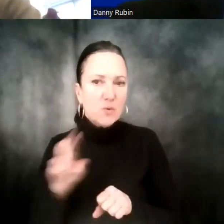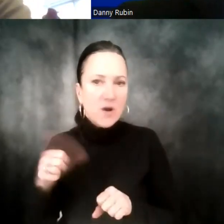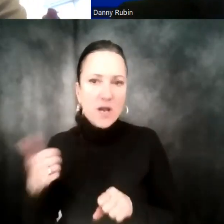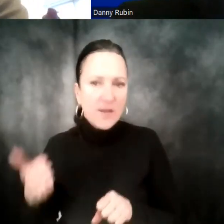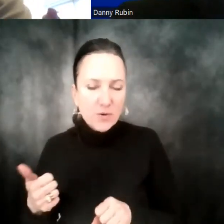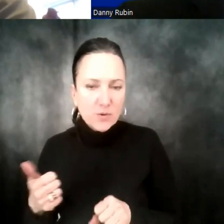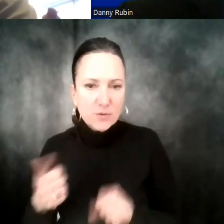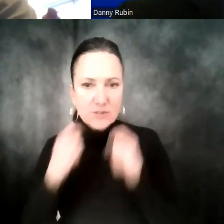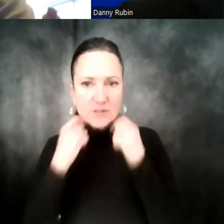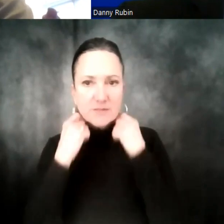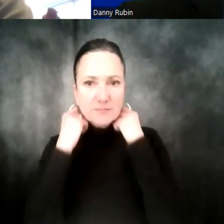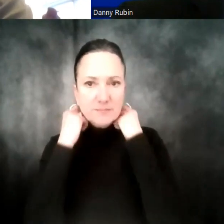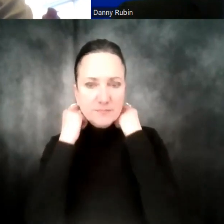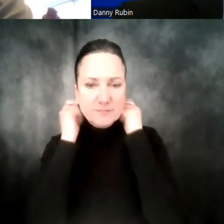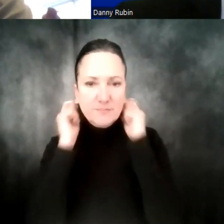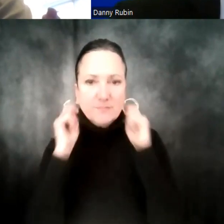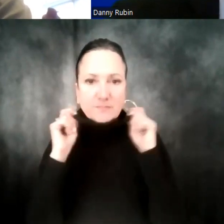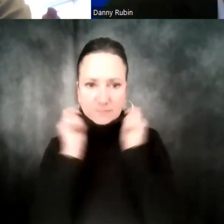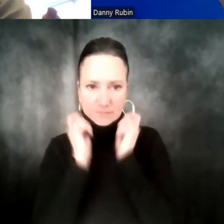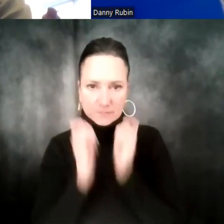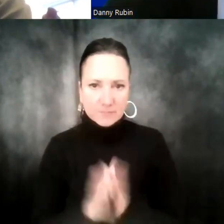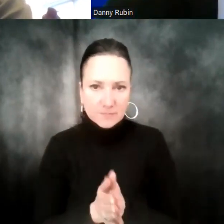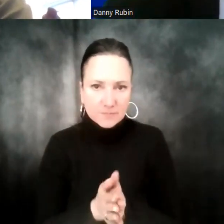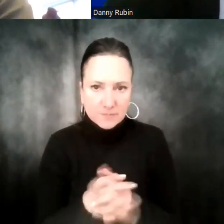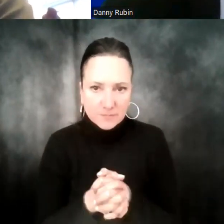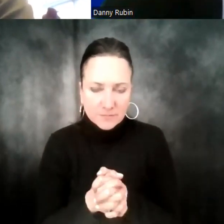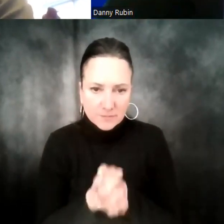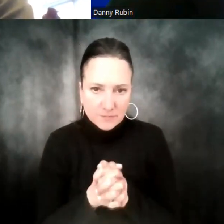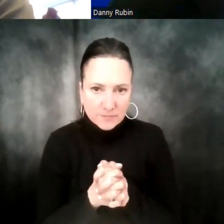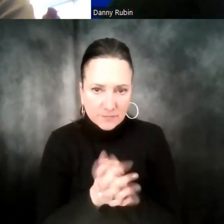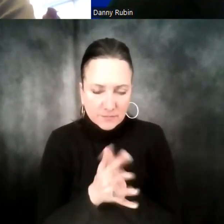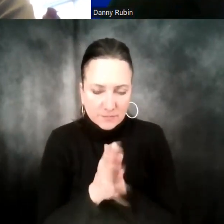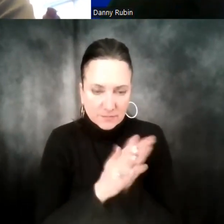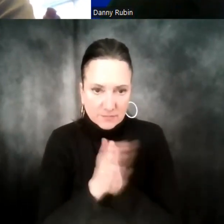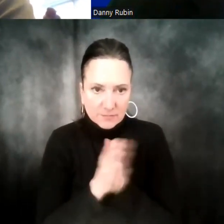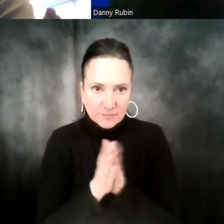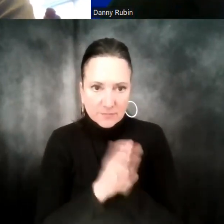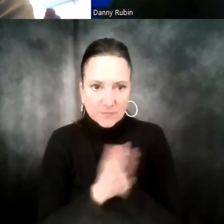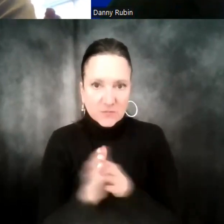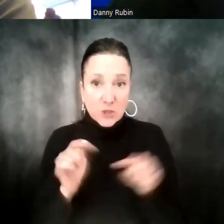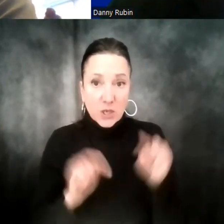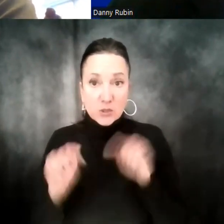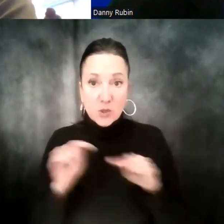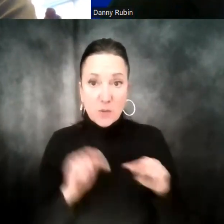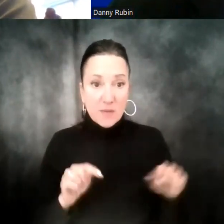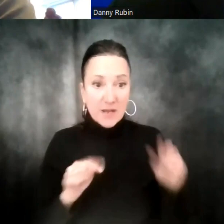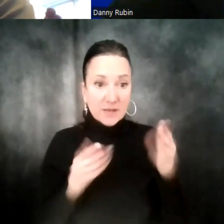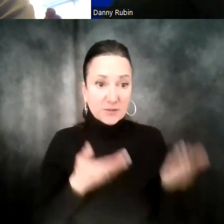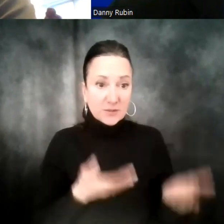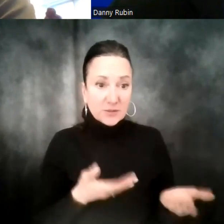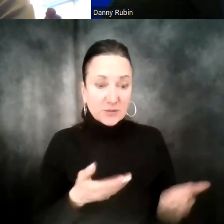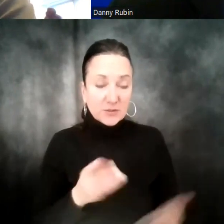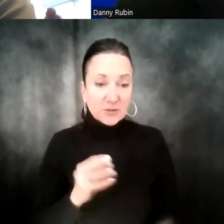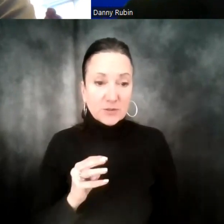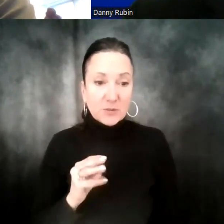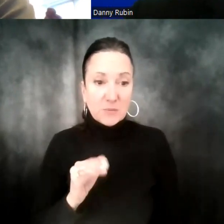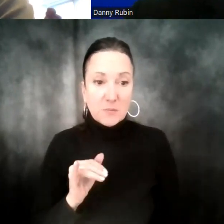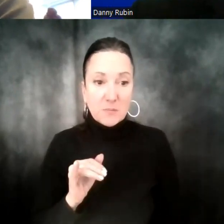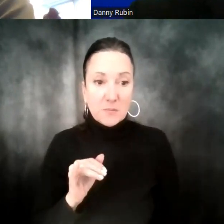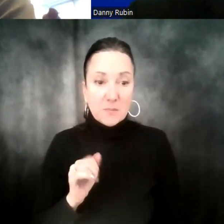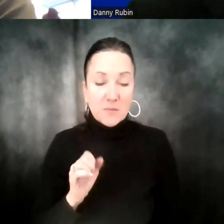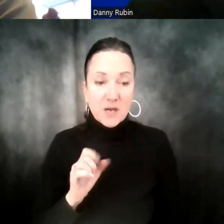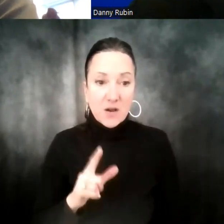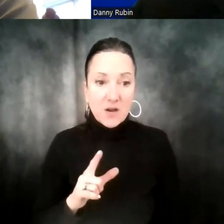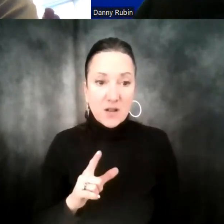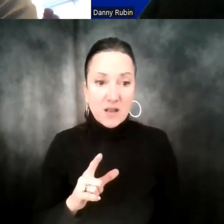again, just to bring it back around to our guests one more time and we'll wrap up in just a couple of minutes. There was